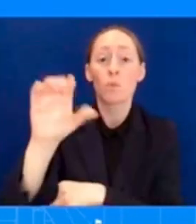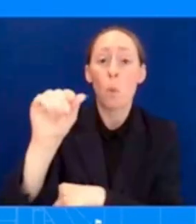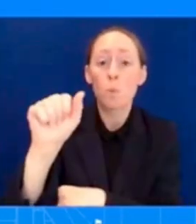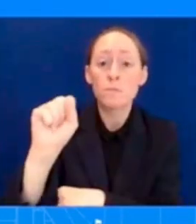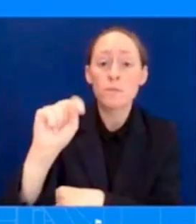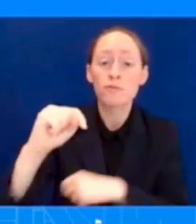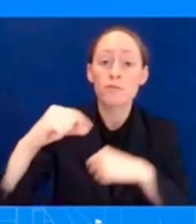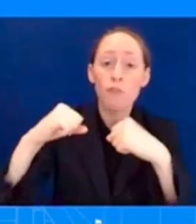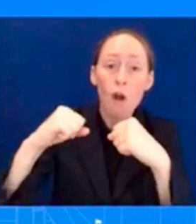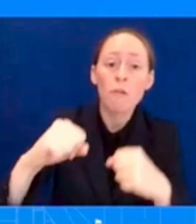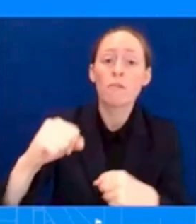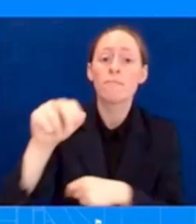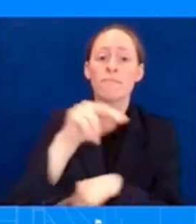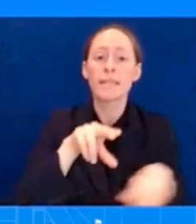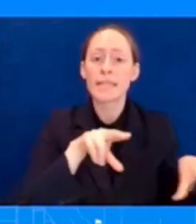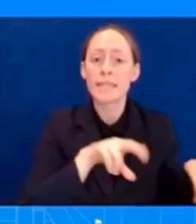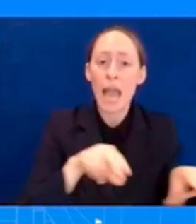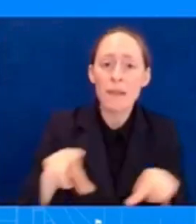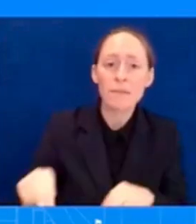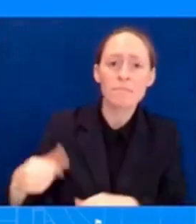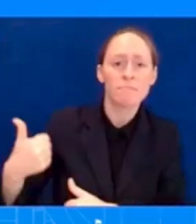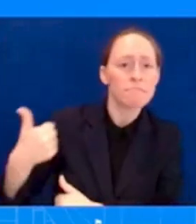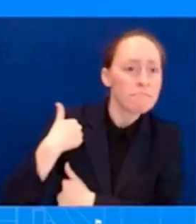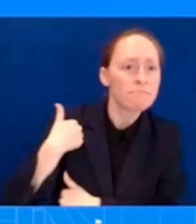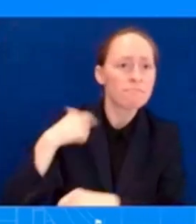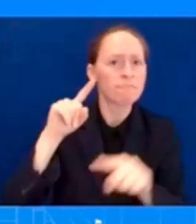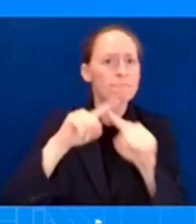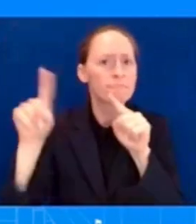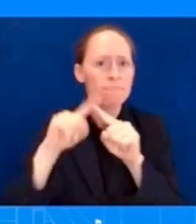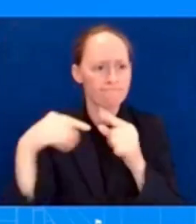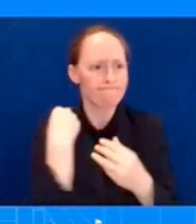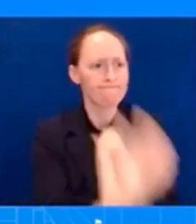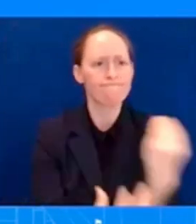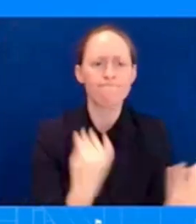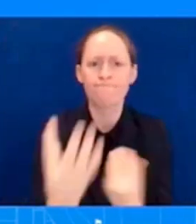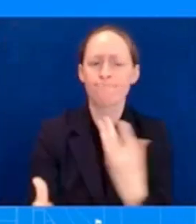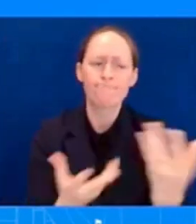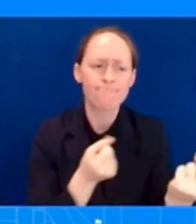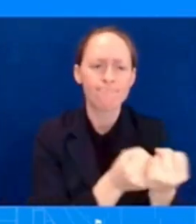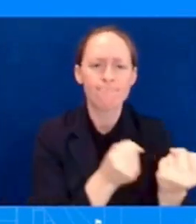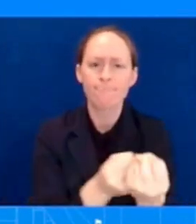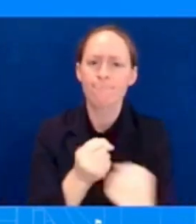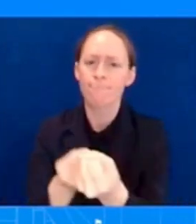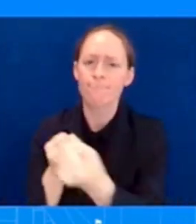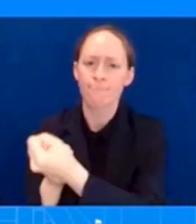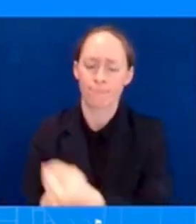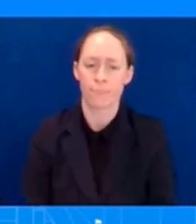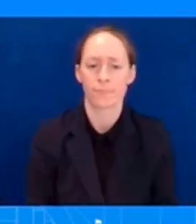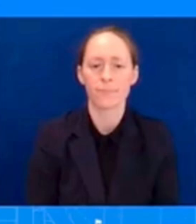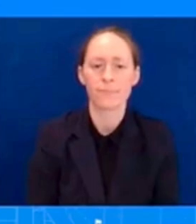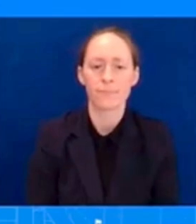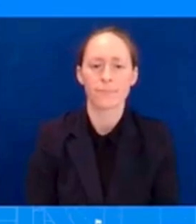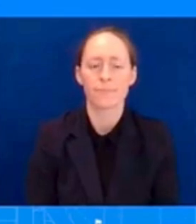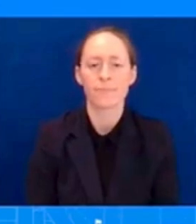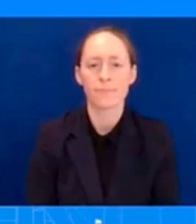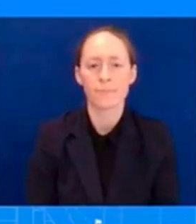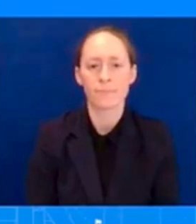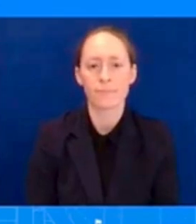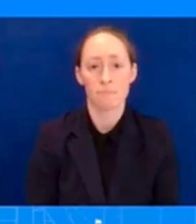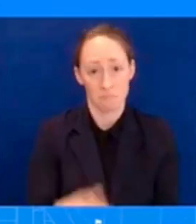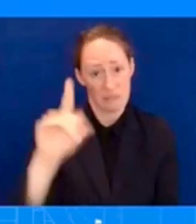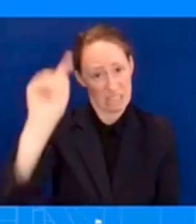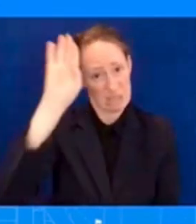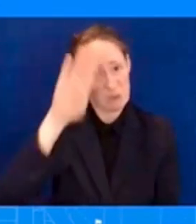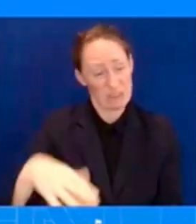and the weeks they're going to be tough they're going to be difficult as people process what they have lost and what the road ahead